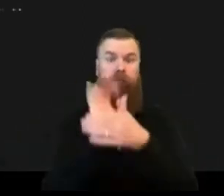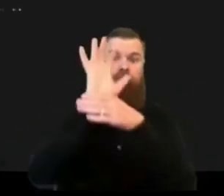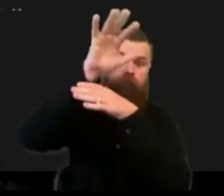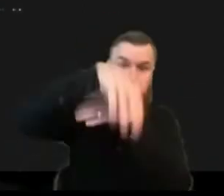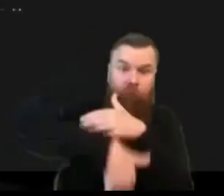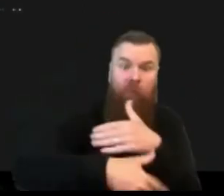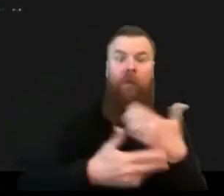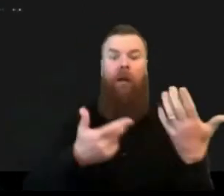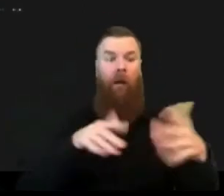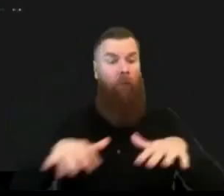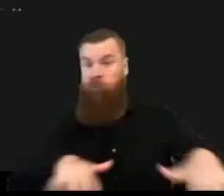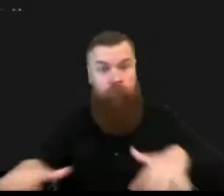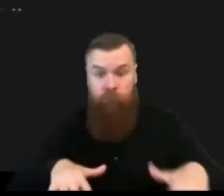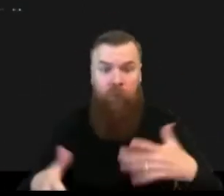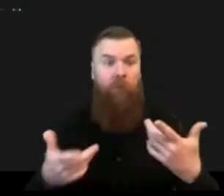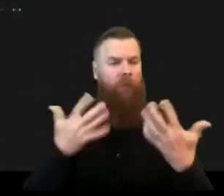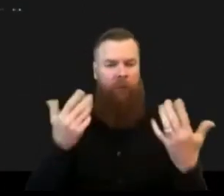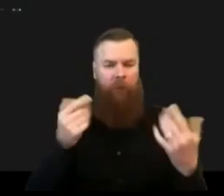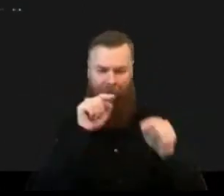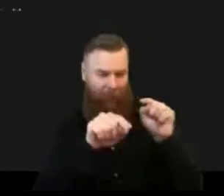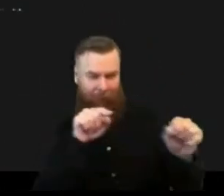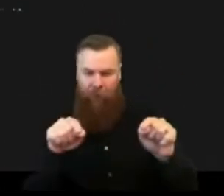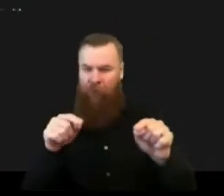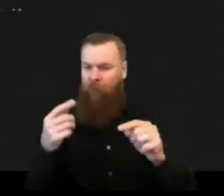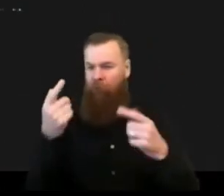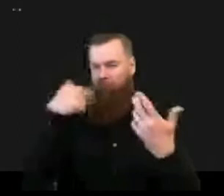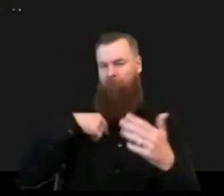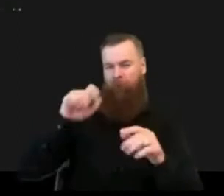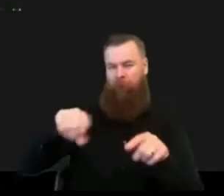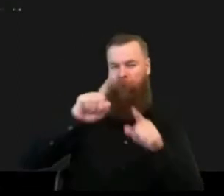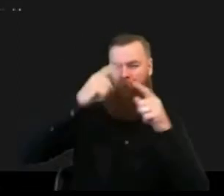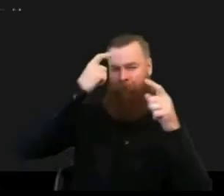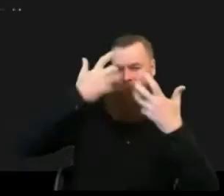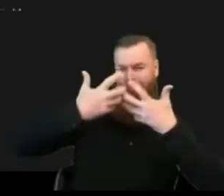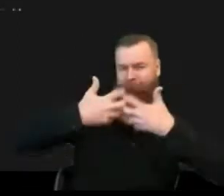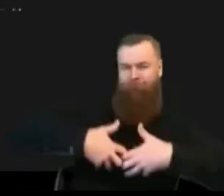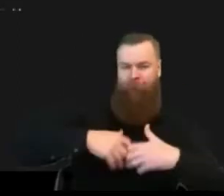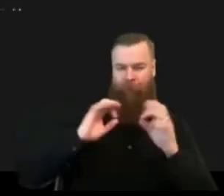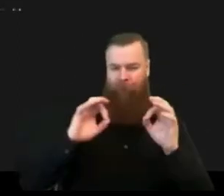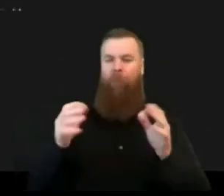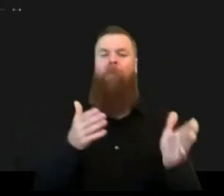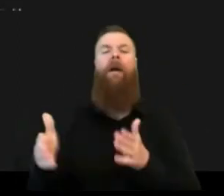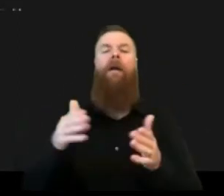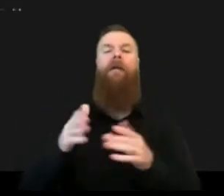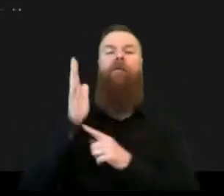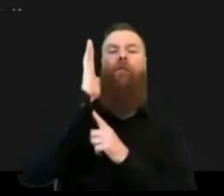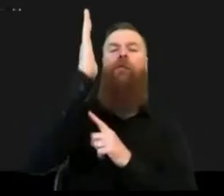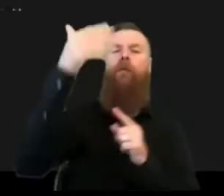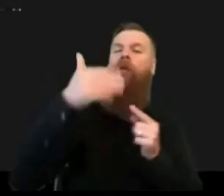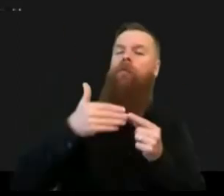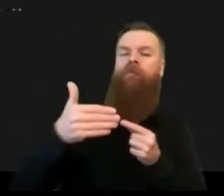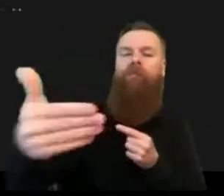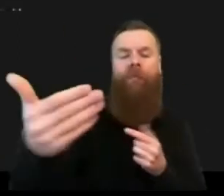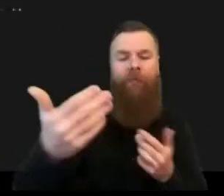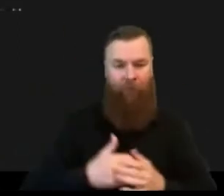all this information can allow us to have uh a better understanding in a better way to uh